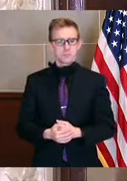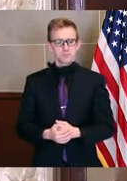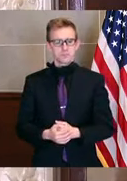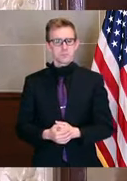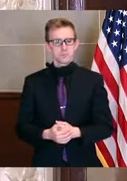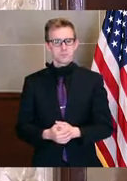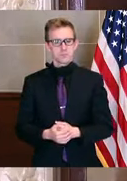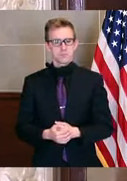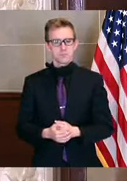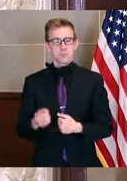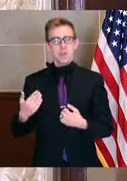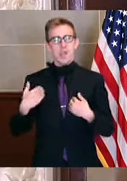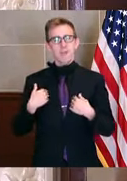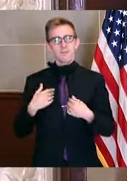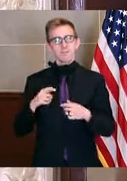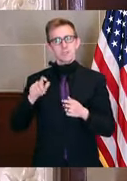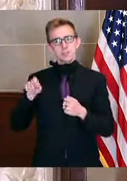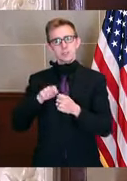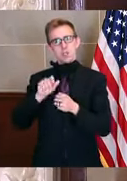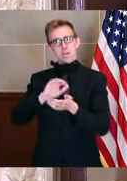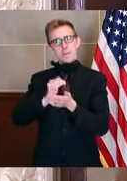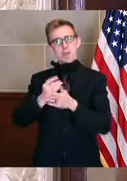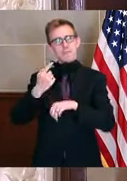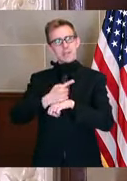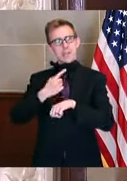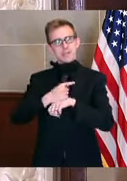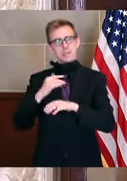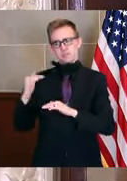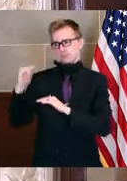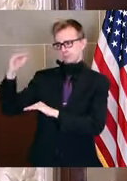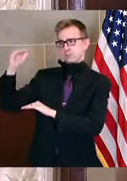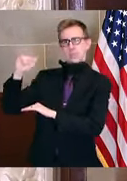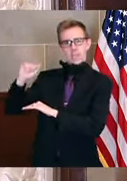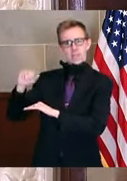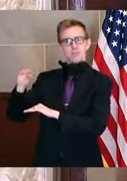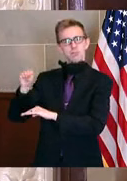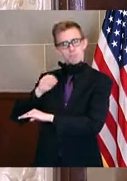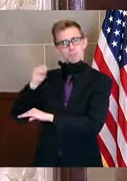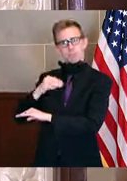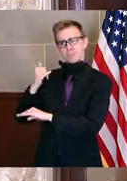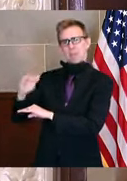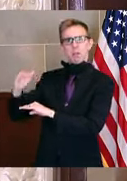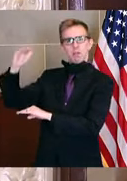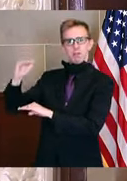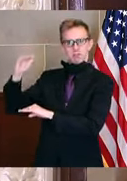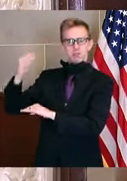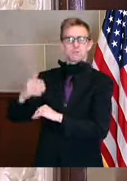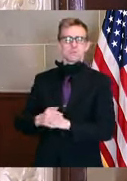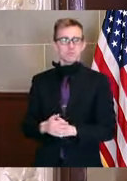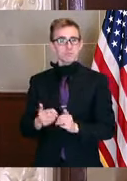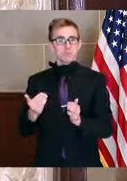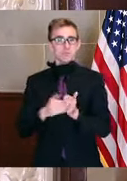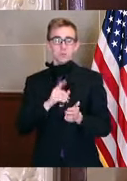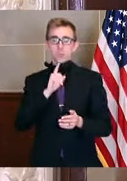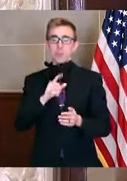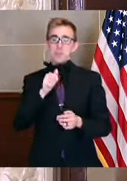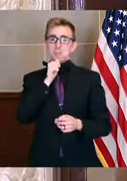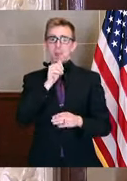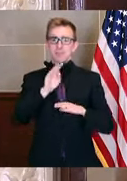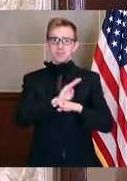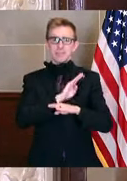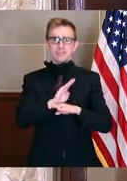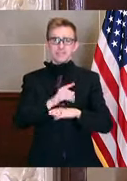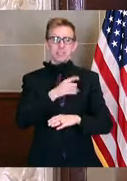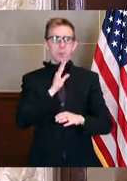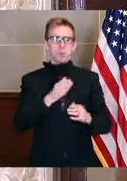cushioned days that they have. And then I think we're just going to build from that to where the private sector will go. But again, that's going to be private business. And I think that's going